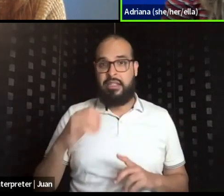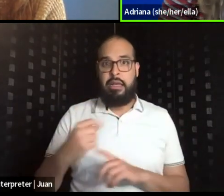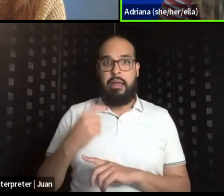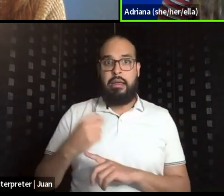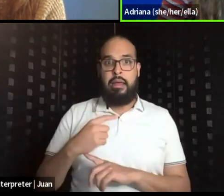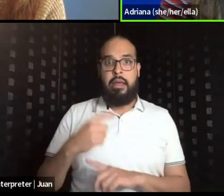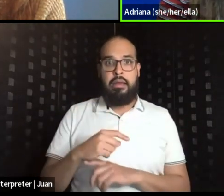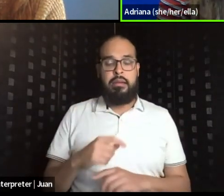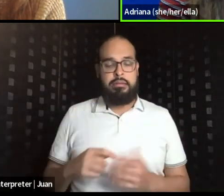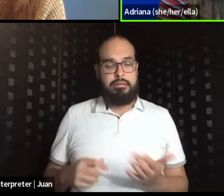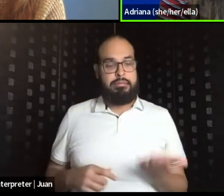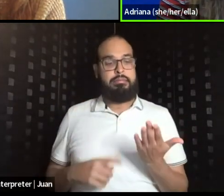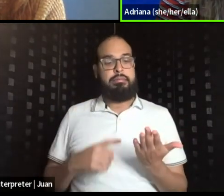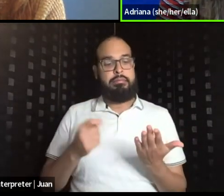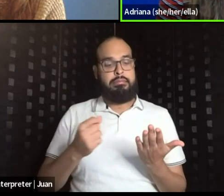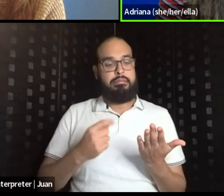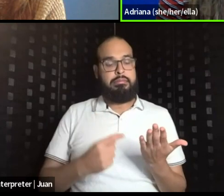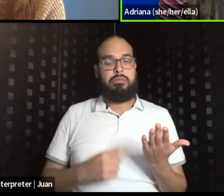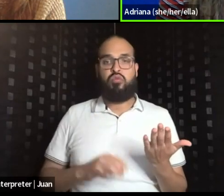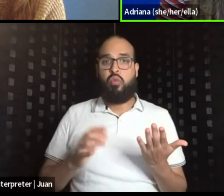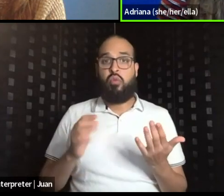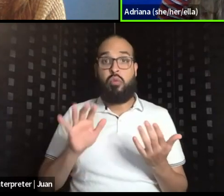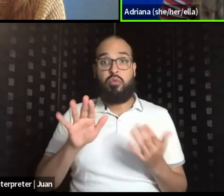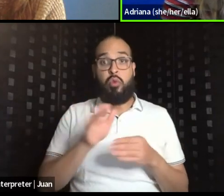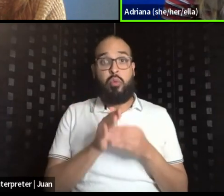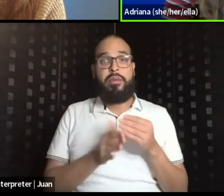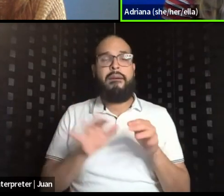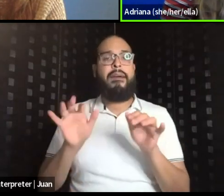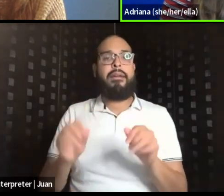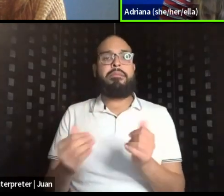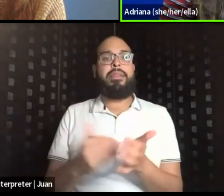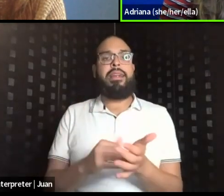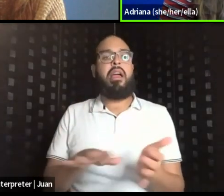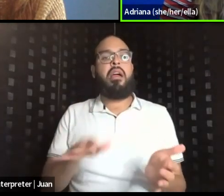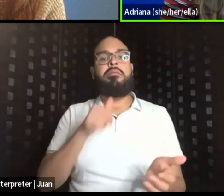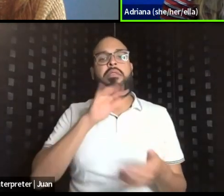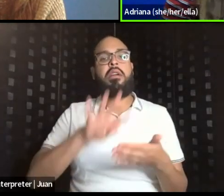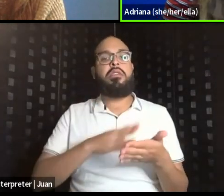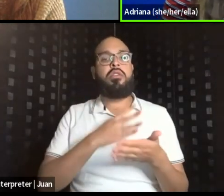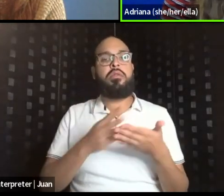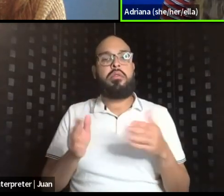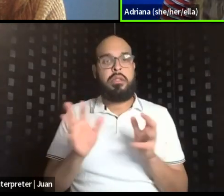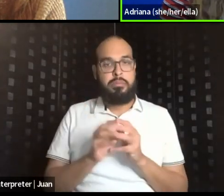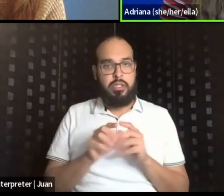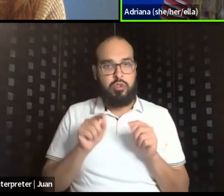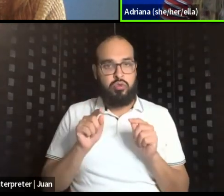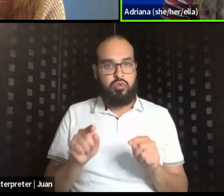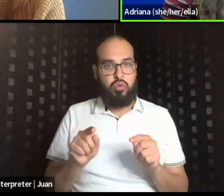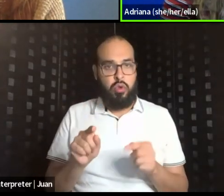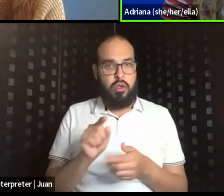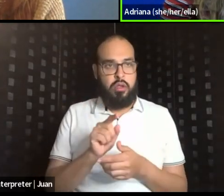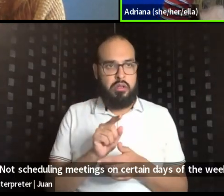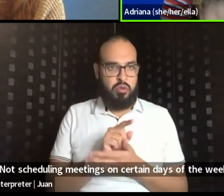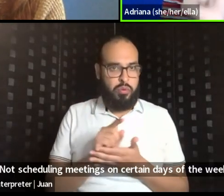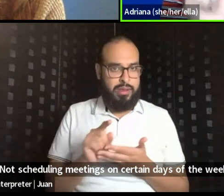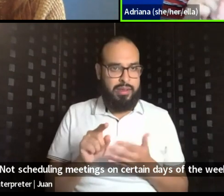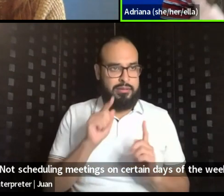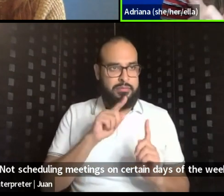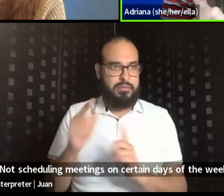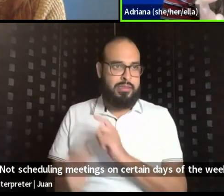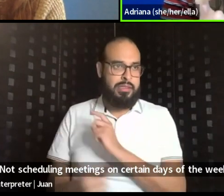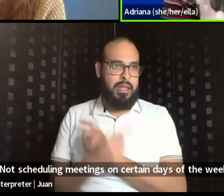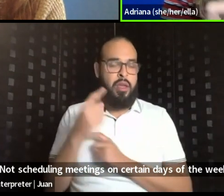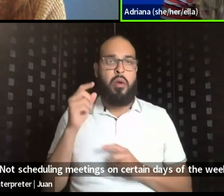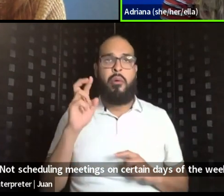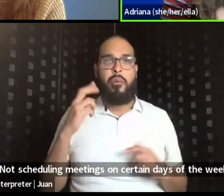um, and, and reclaiming your weekends, um, not scheduling meetings on certain days of the week, um, or scheduling certain